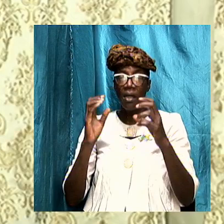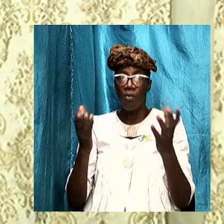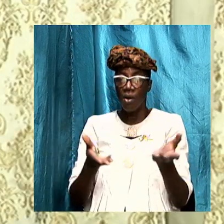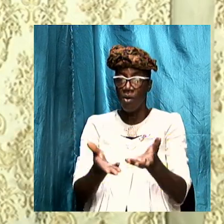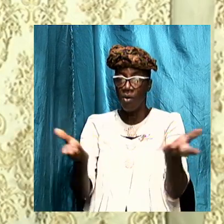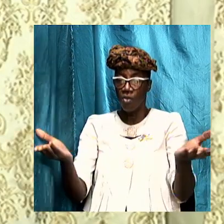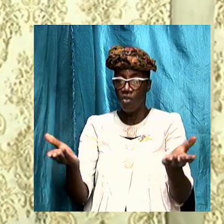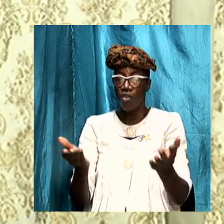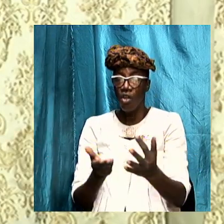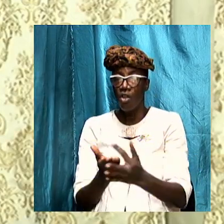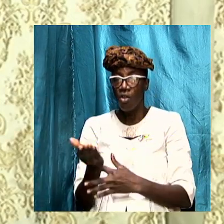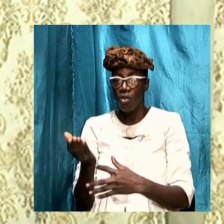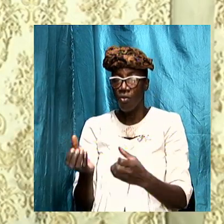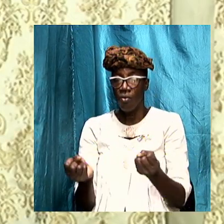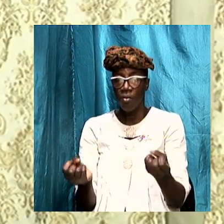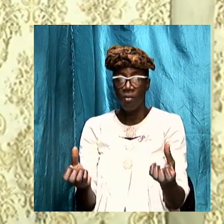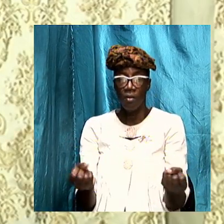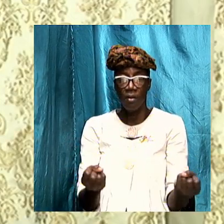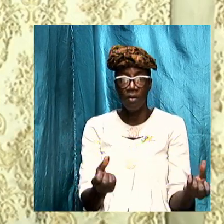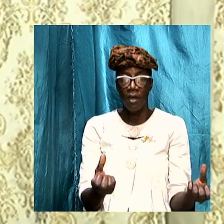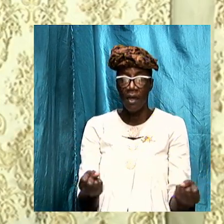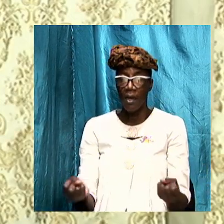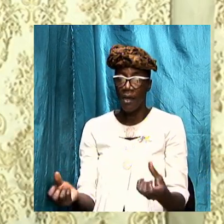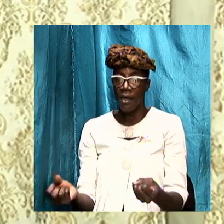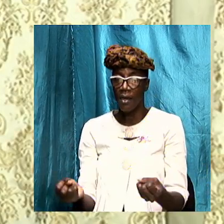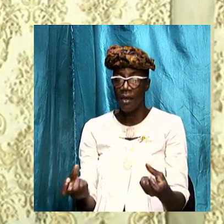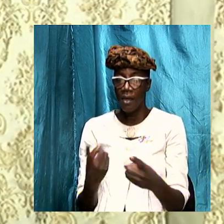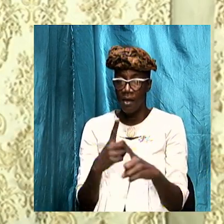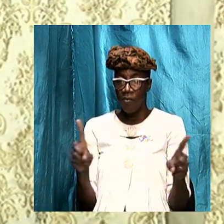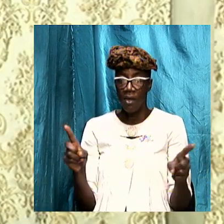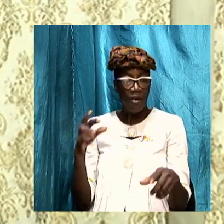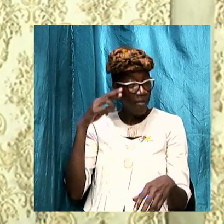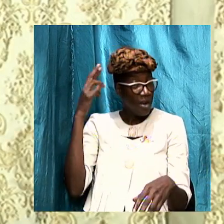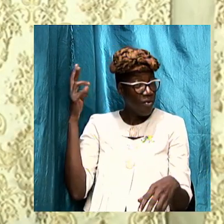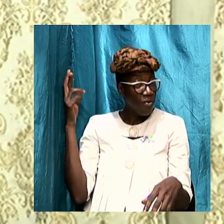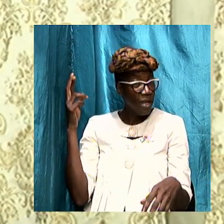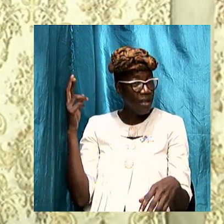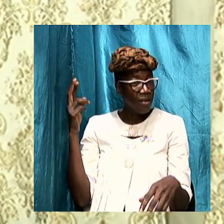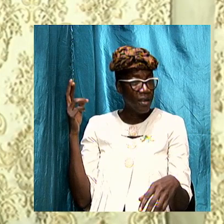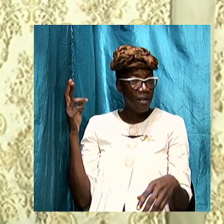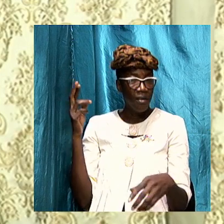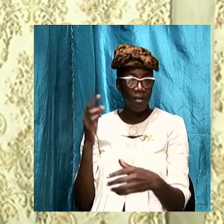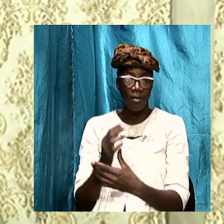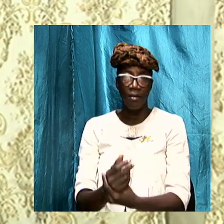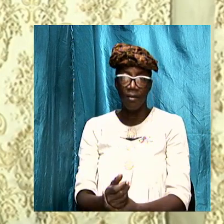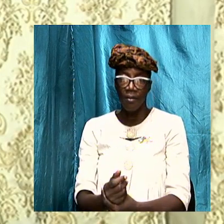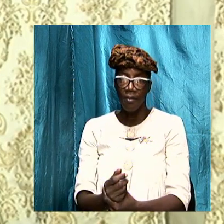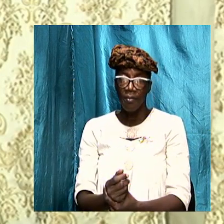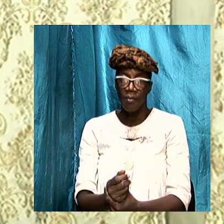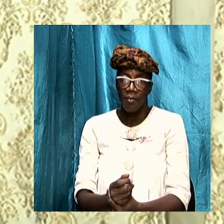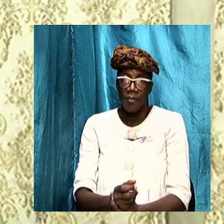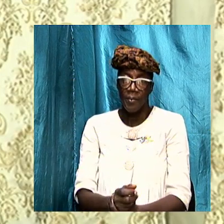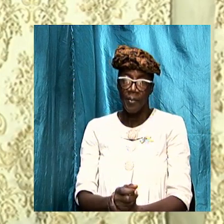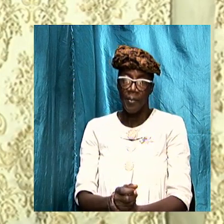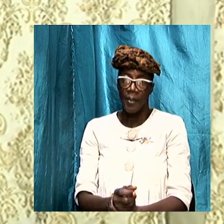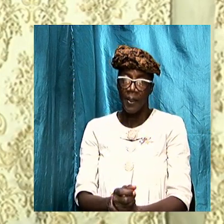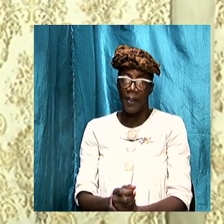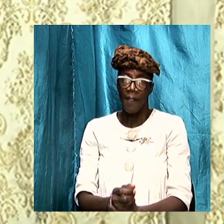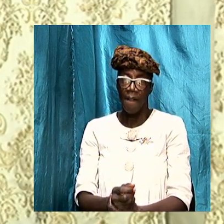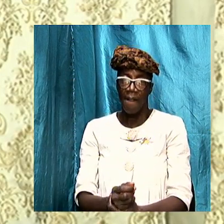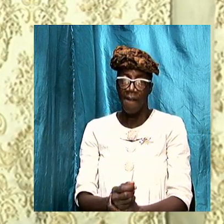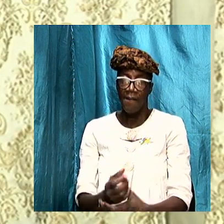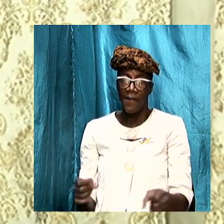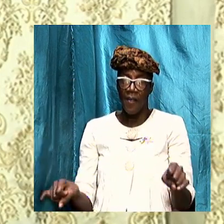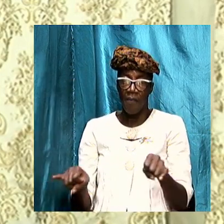signs and for different reasons and significant reasons